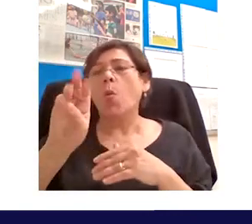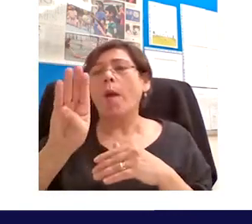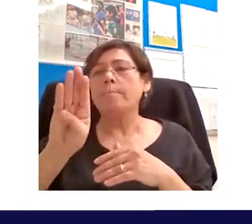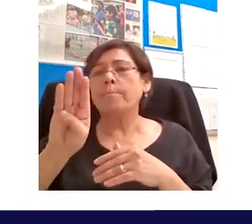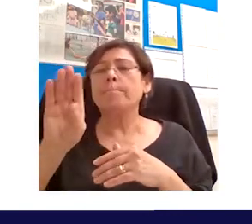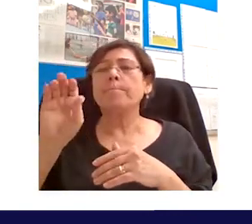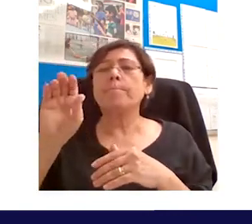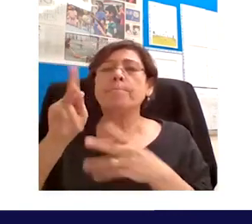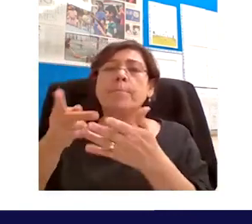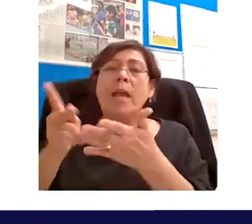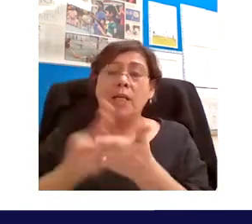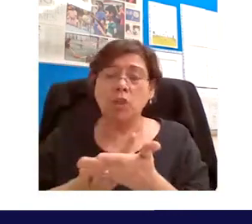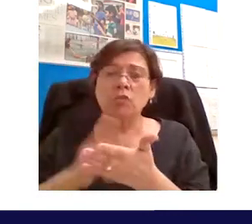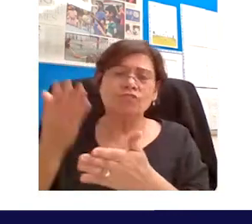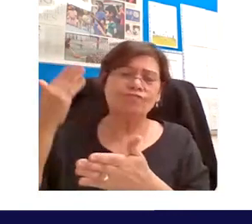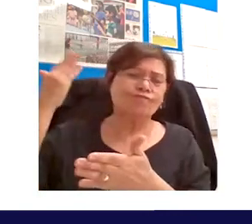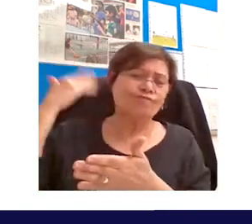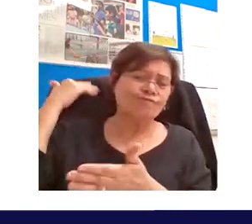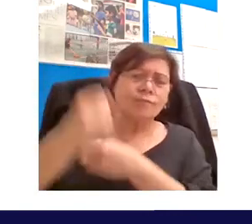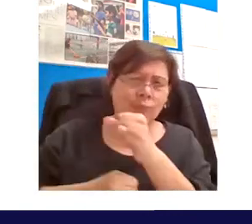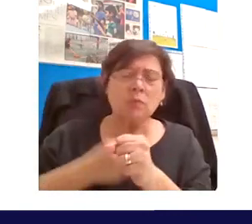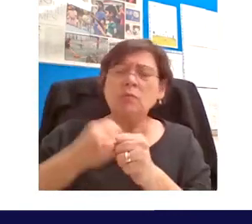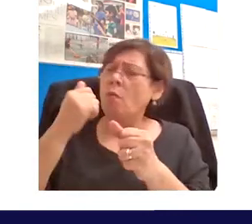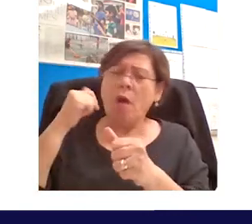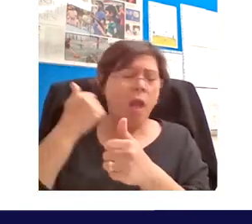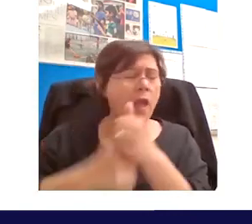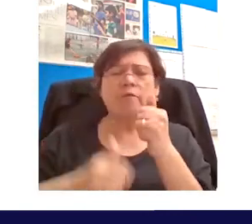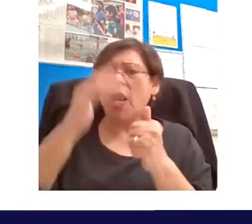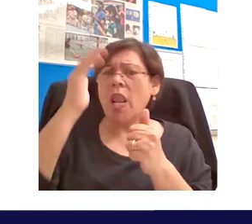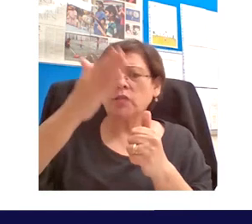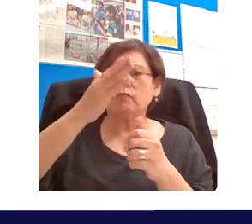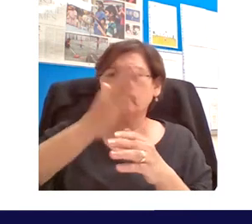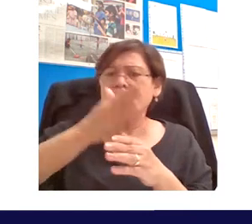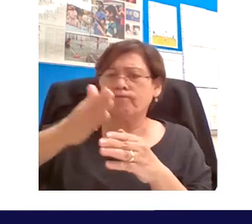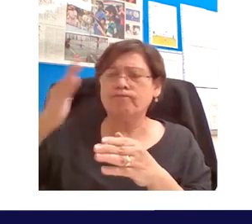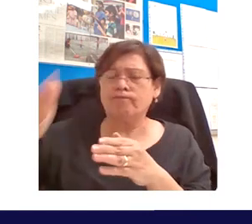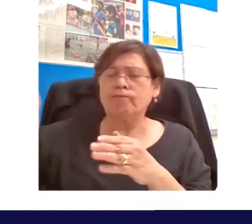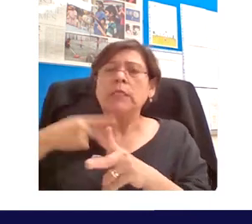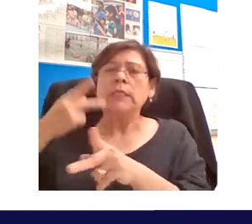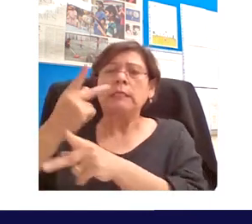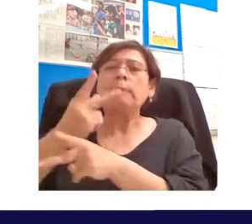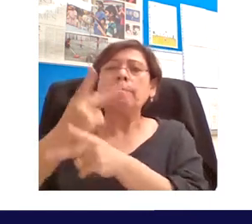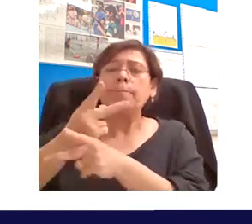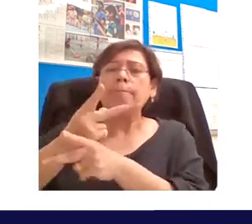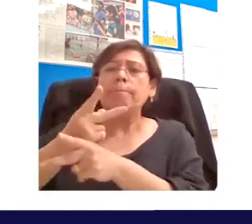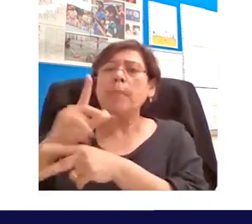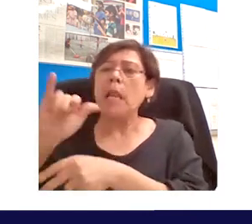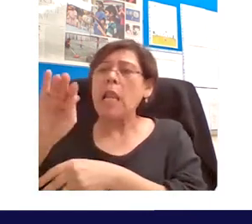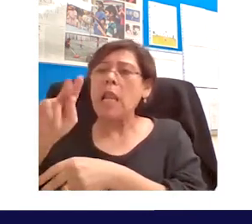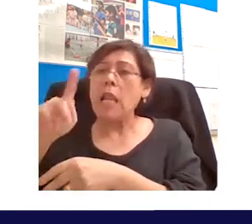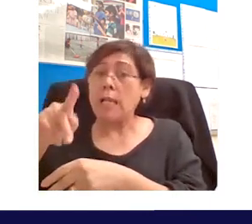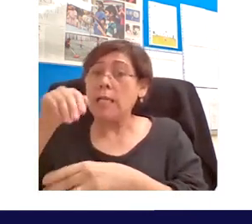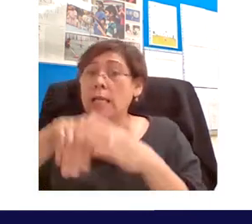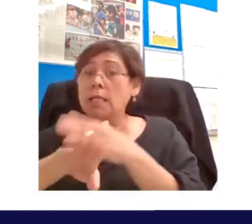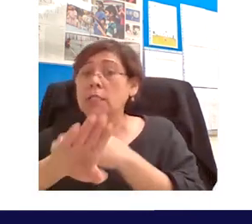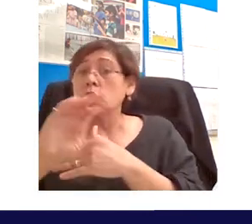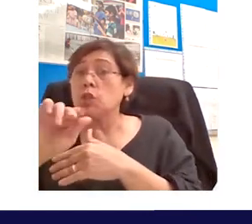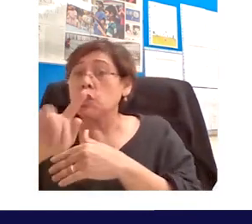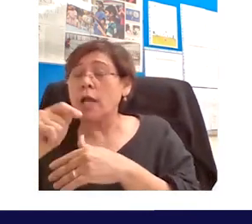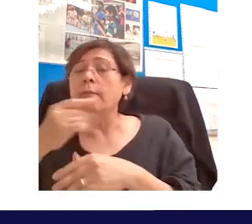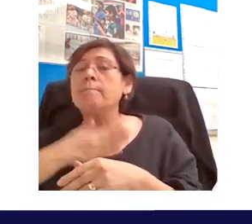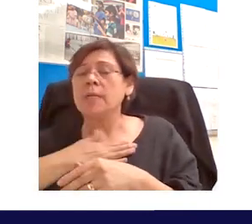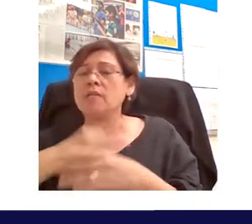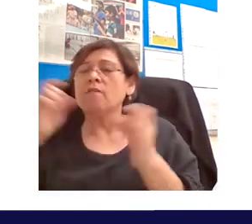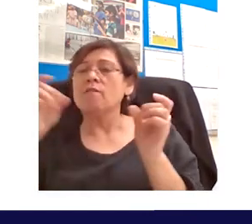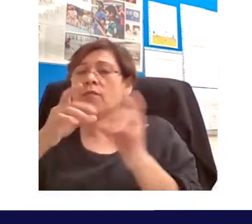done uh over these years now so the link is in the chat please do um help us with your feedback and we'll also